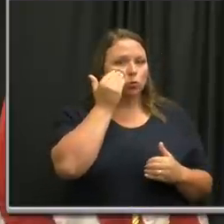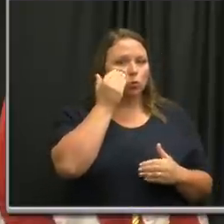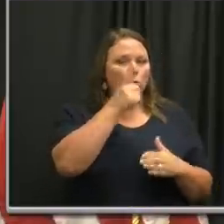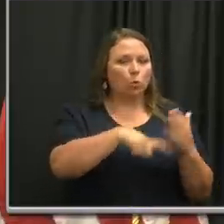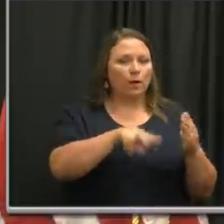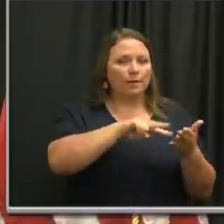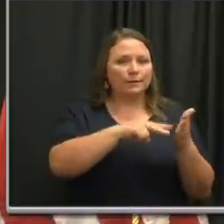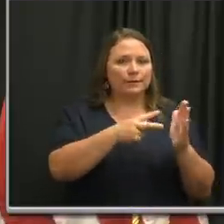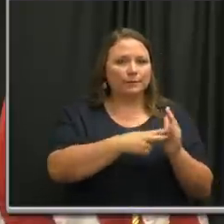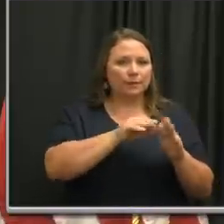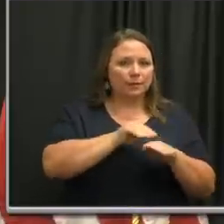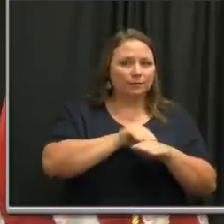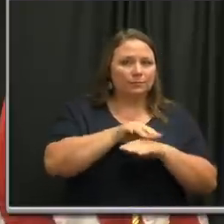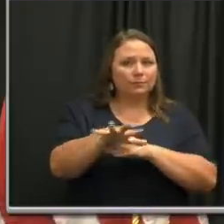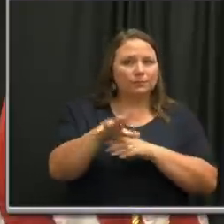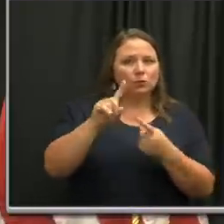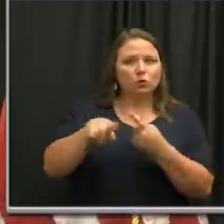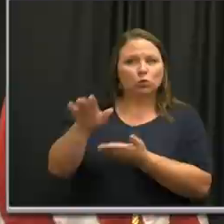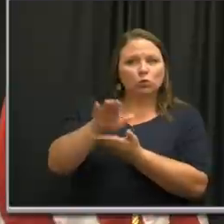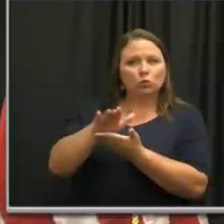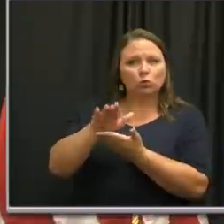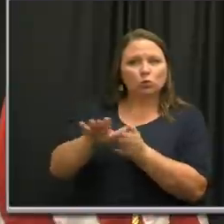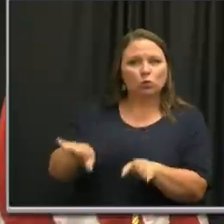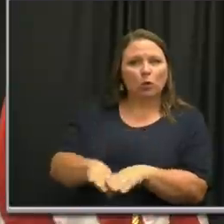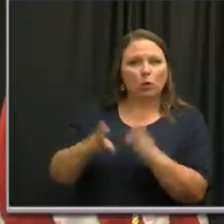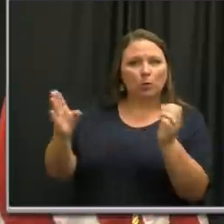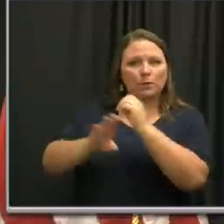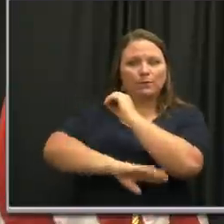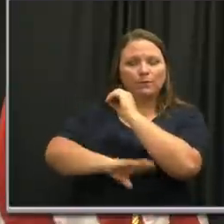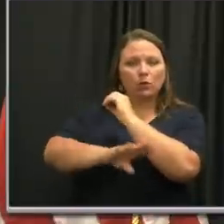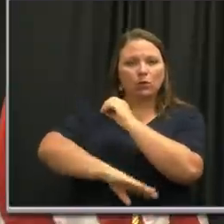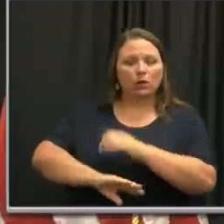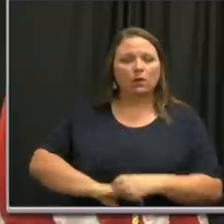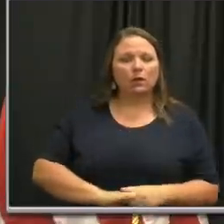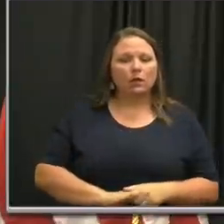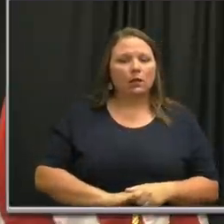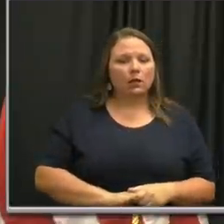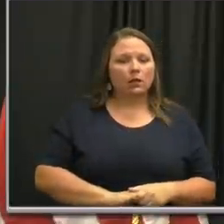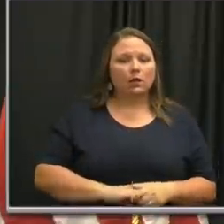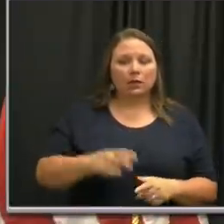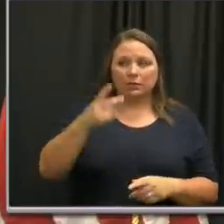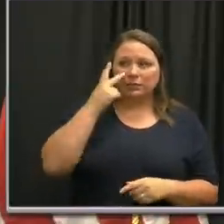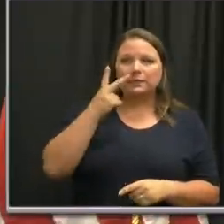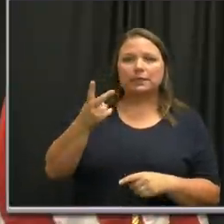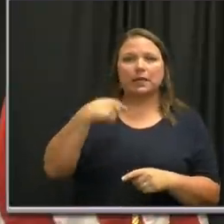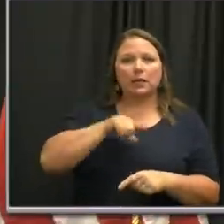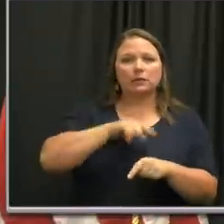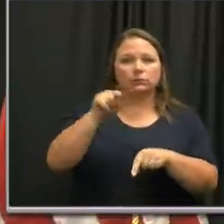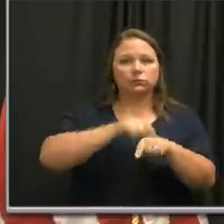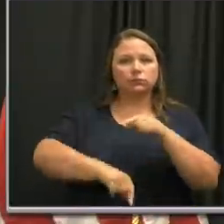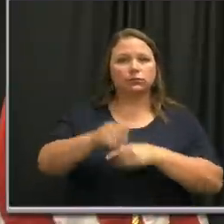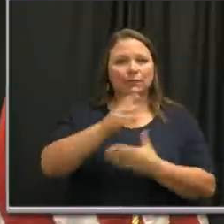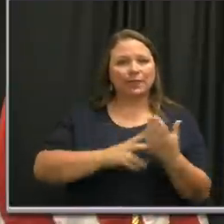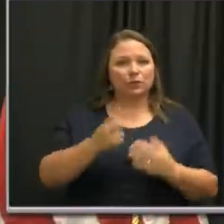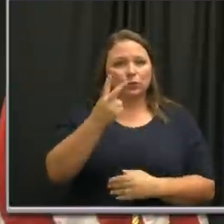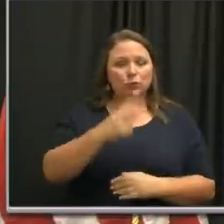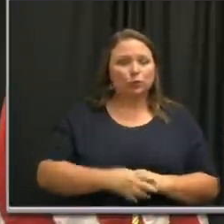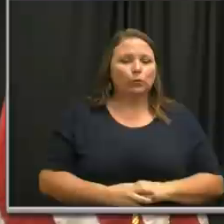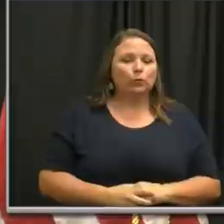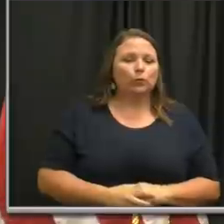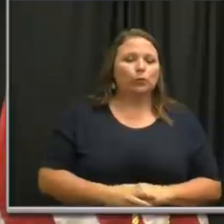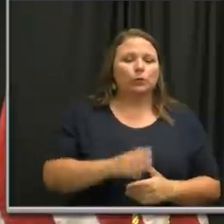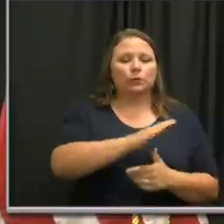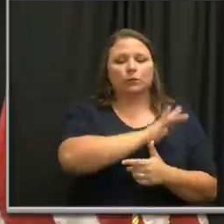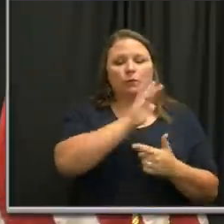will this mean now with regards to schools reopening? Uh, as we see us reverting back to phase two. Also,